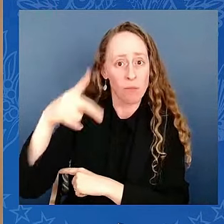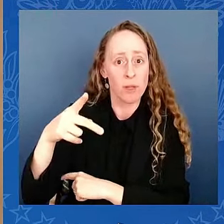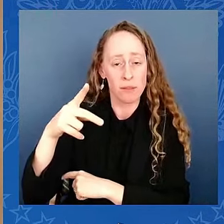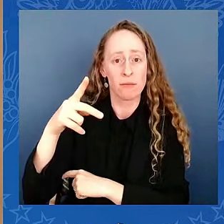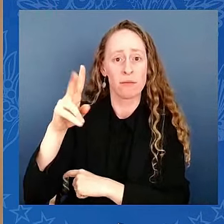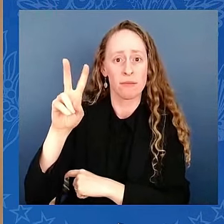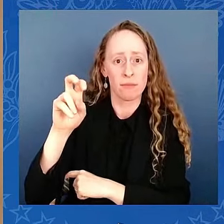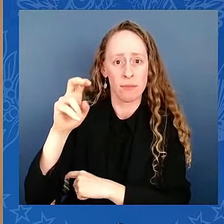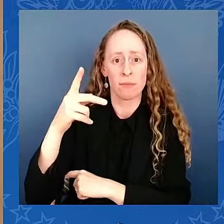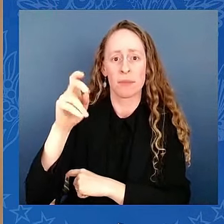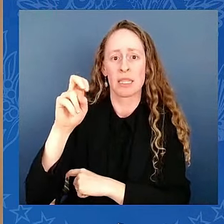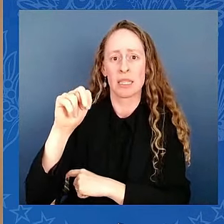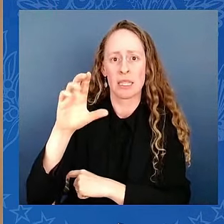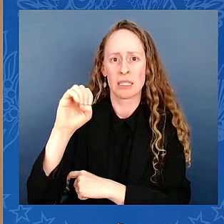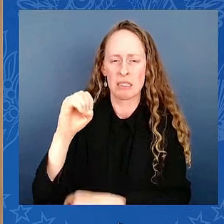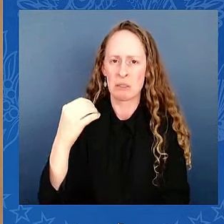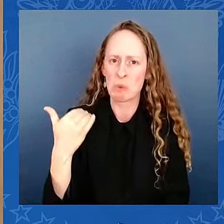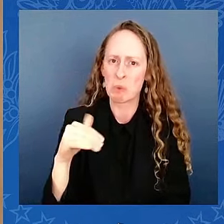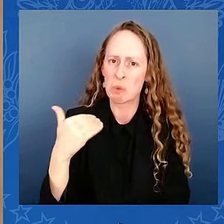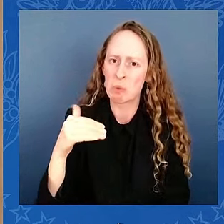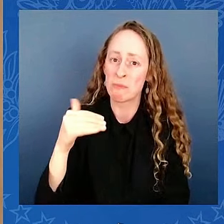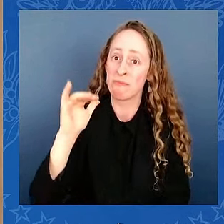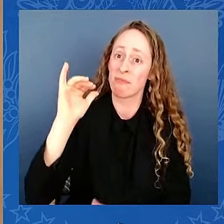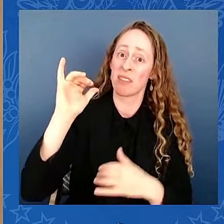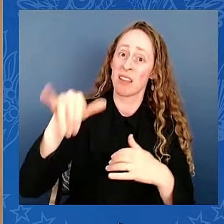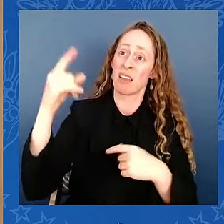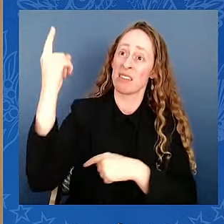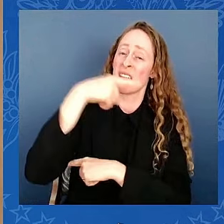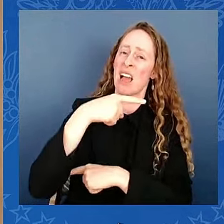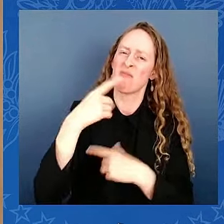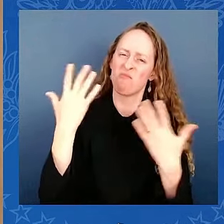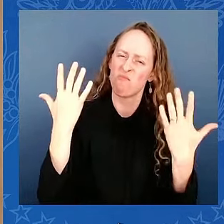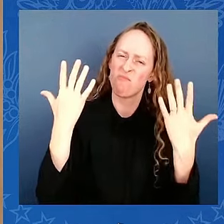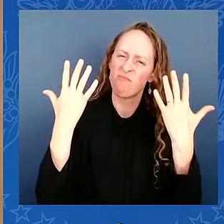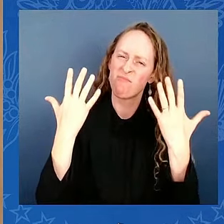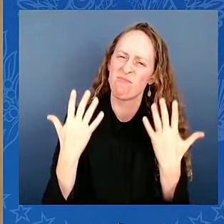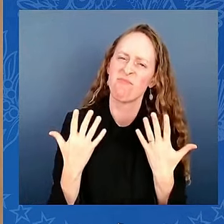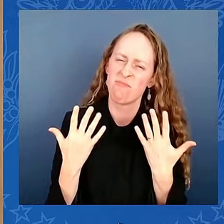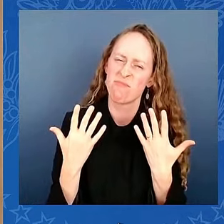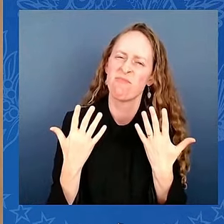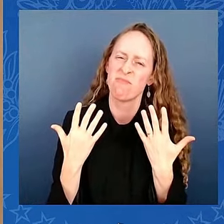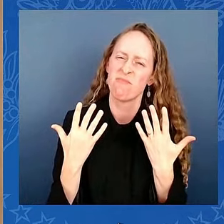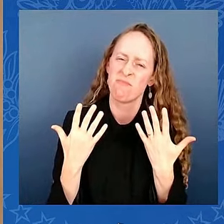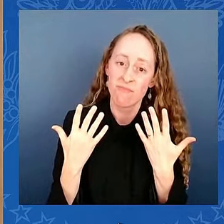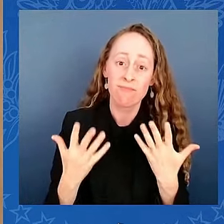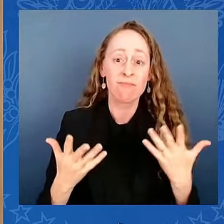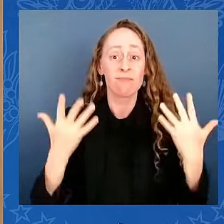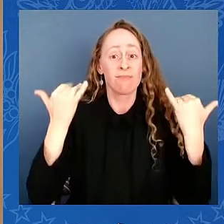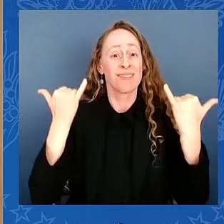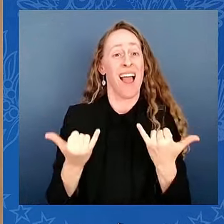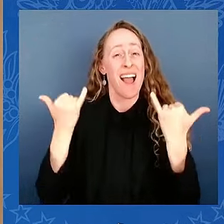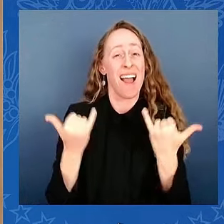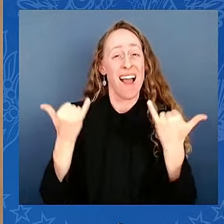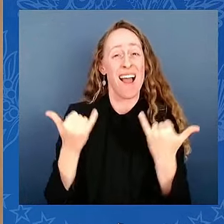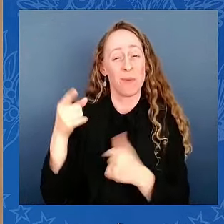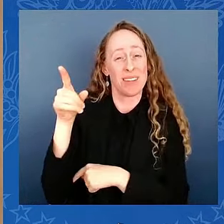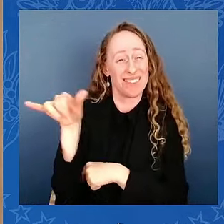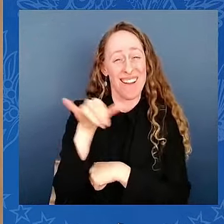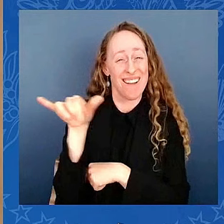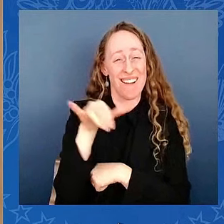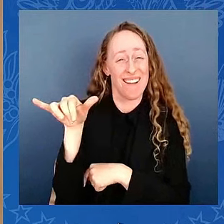Now the man who sent that mob to the U.S. Capitol is facing potential criminal conviction for what happened that day.